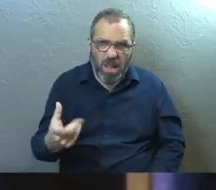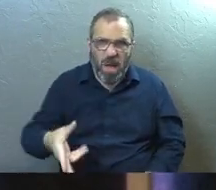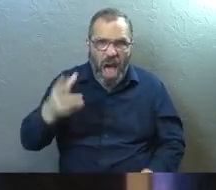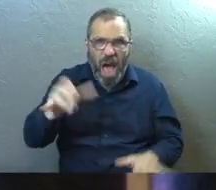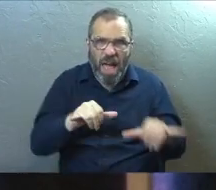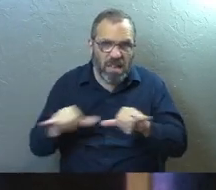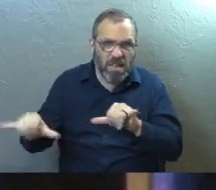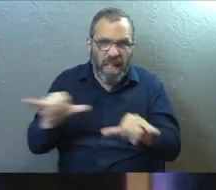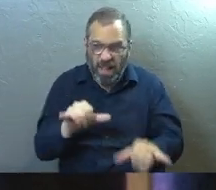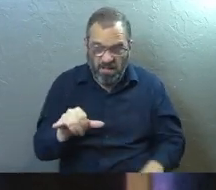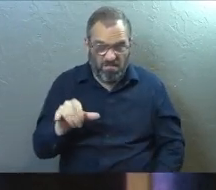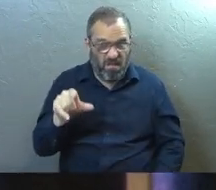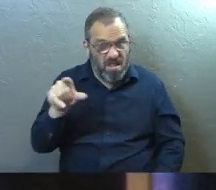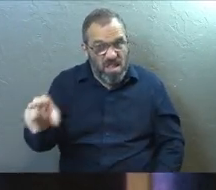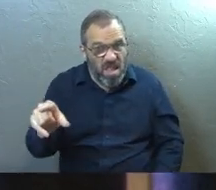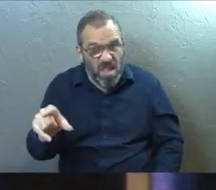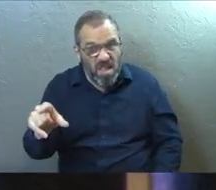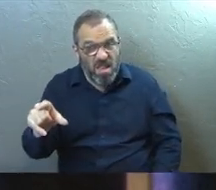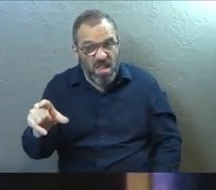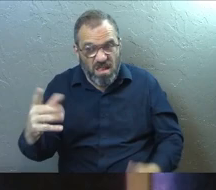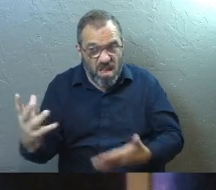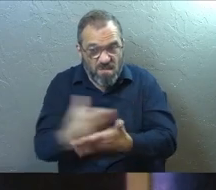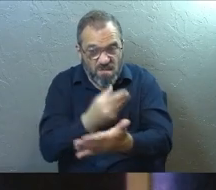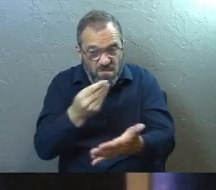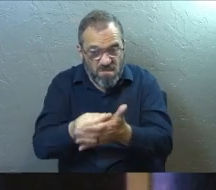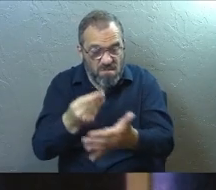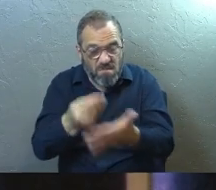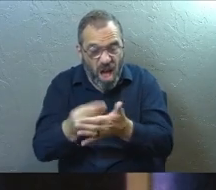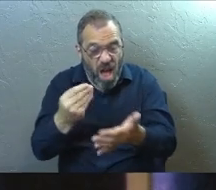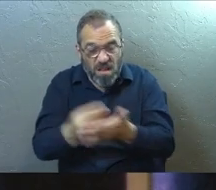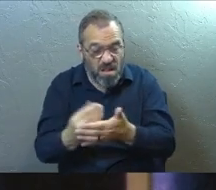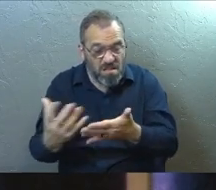standard? Is it because he was in a fundraising mood?